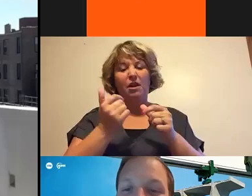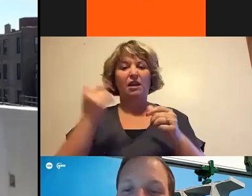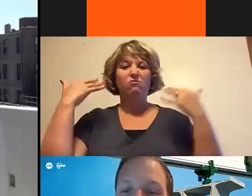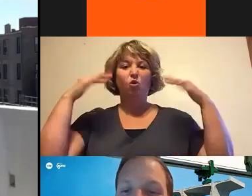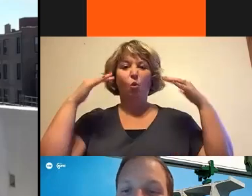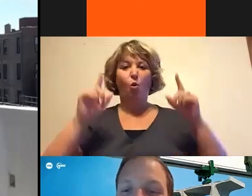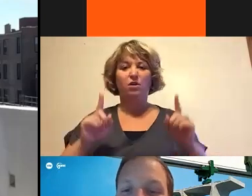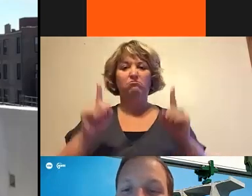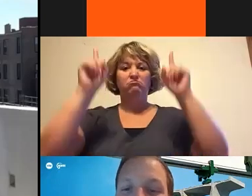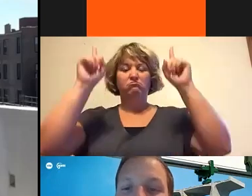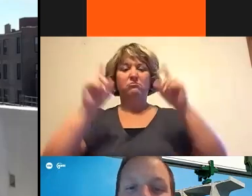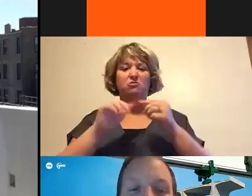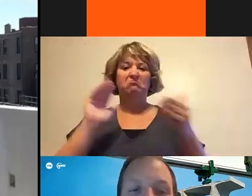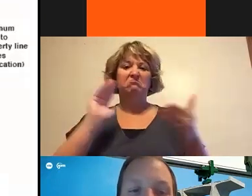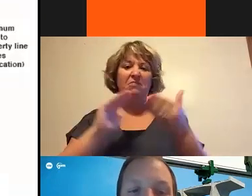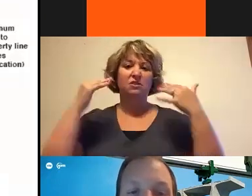Next slide, please.